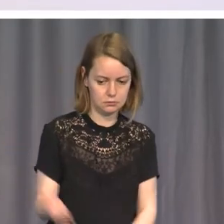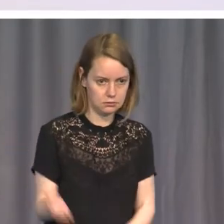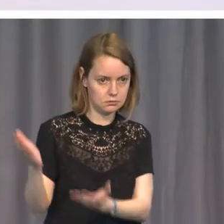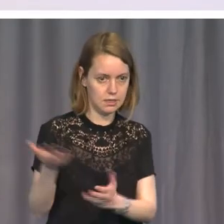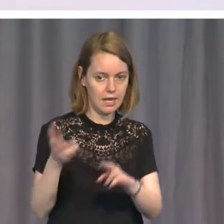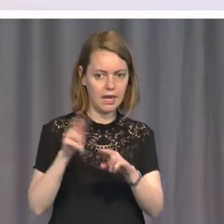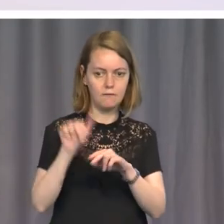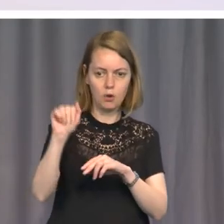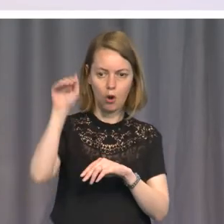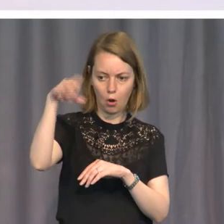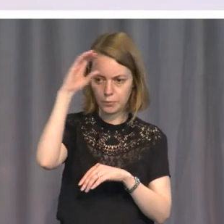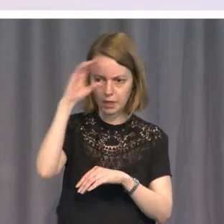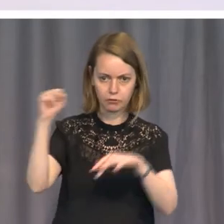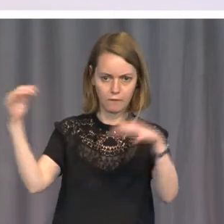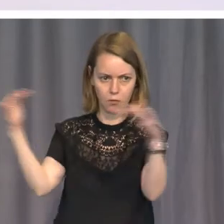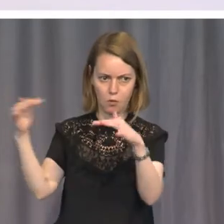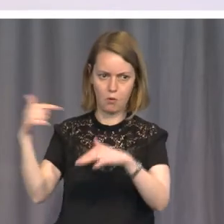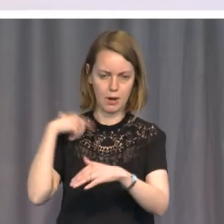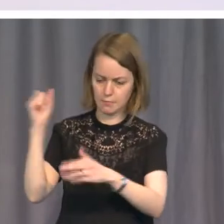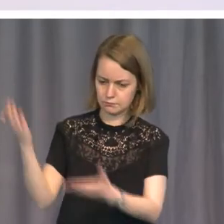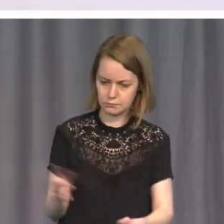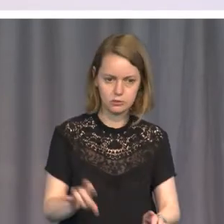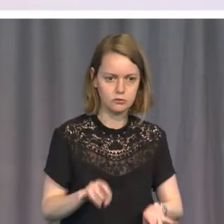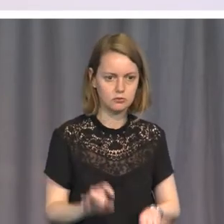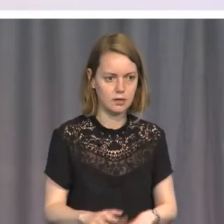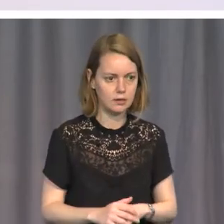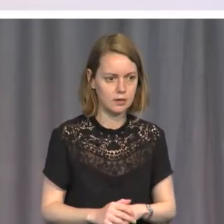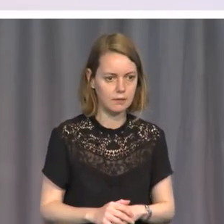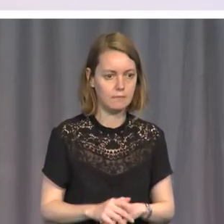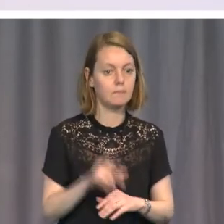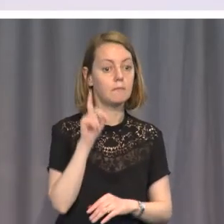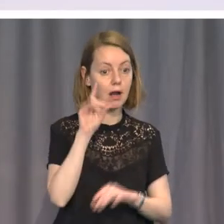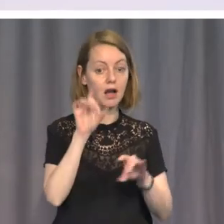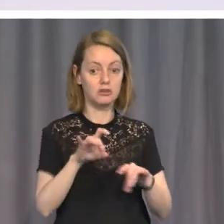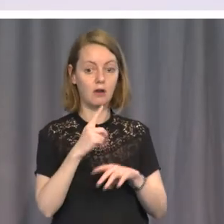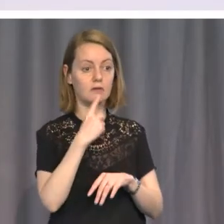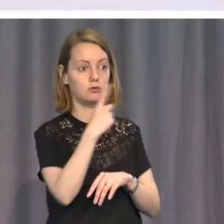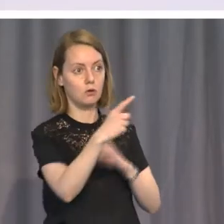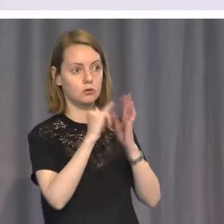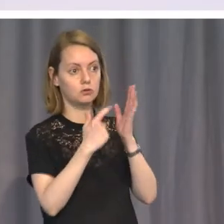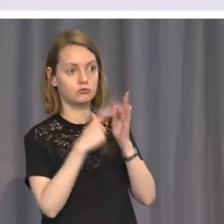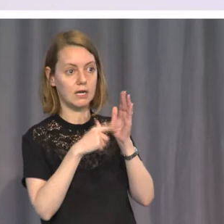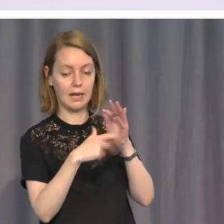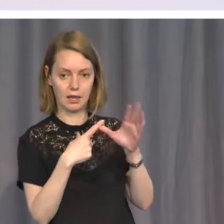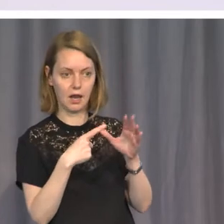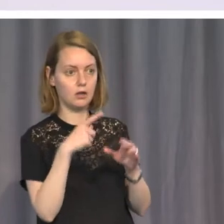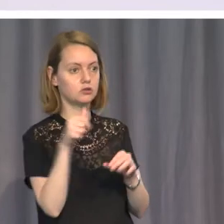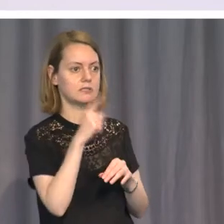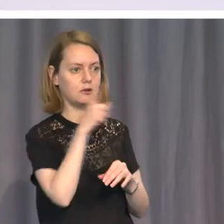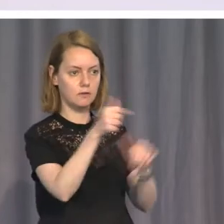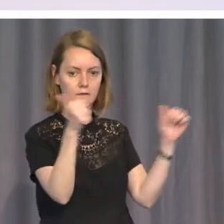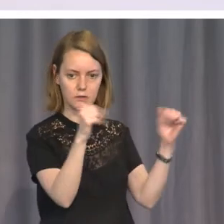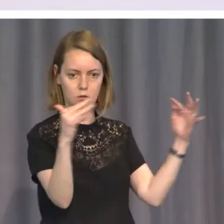Australia's only message to Sri Lanka at the Commonwealth Conference should have been, end the